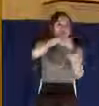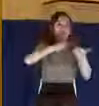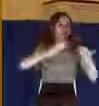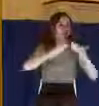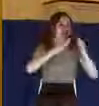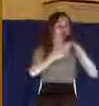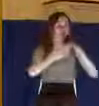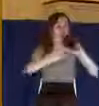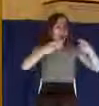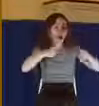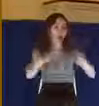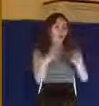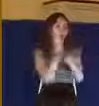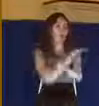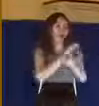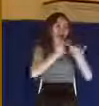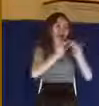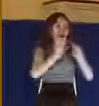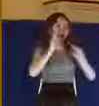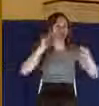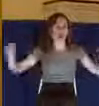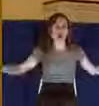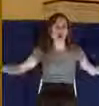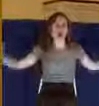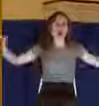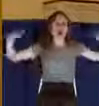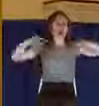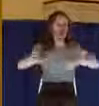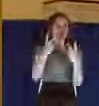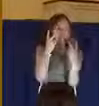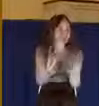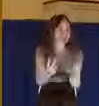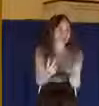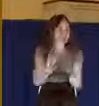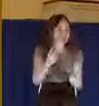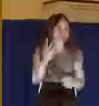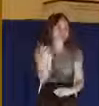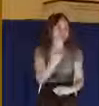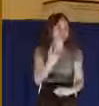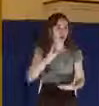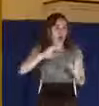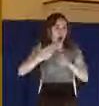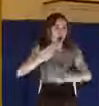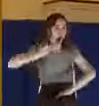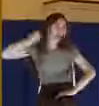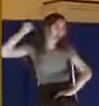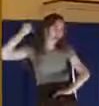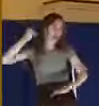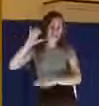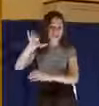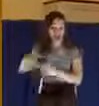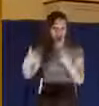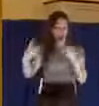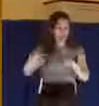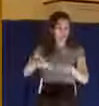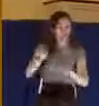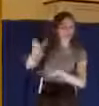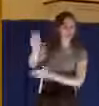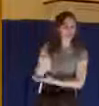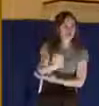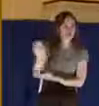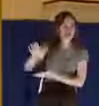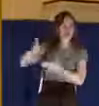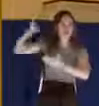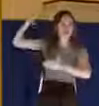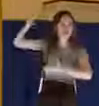would come and witness it. That's kind of what's happening here at the cross. People are coming all over to witness